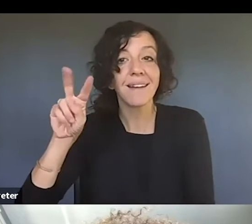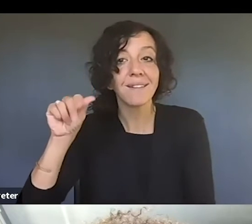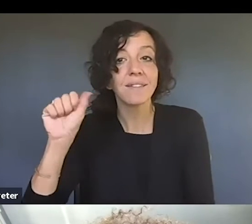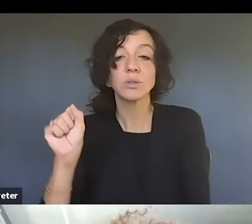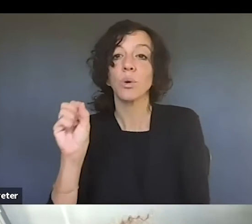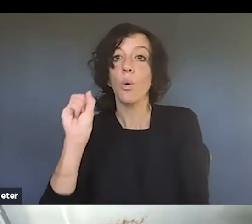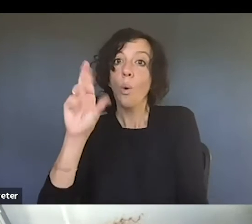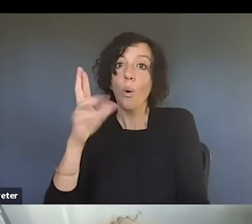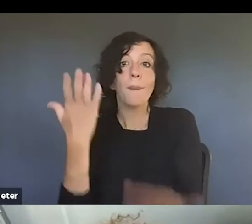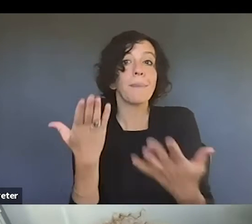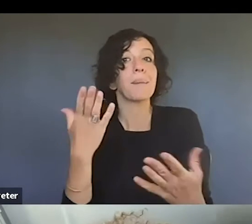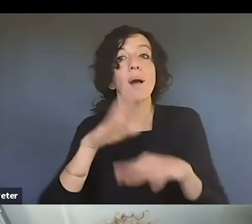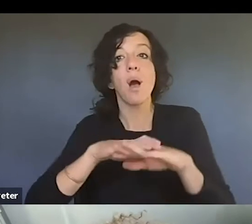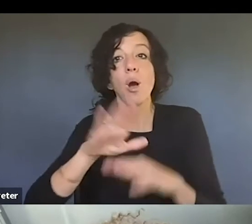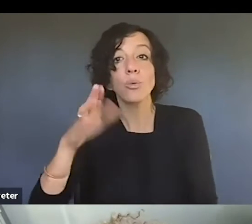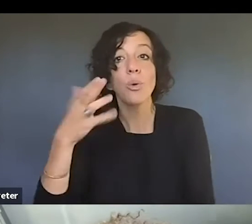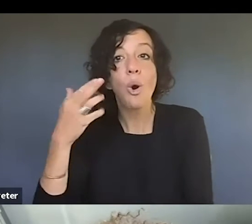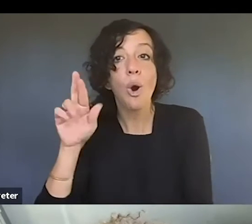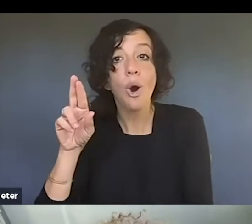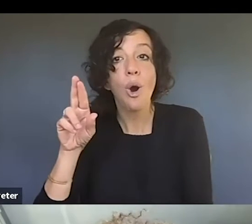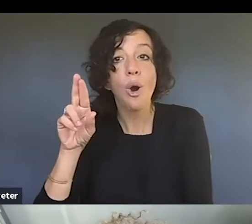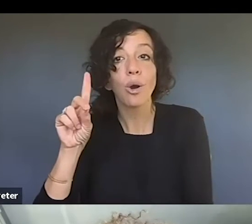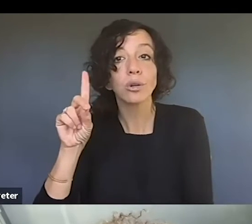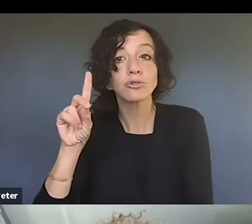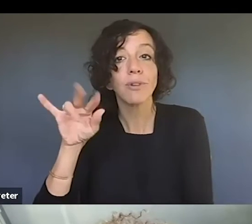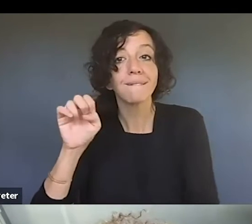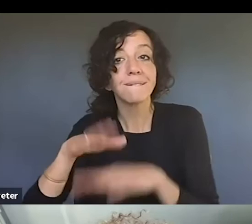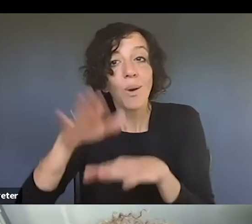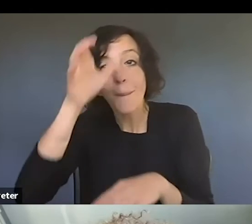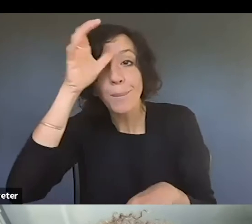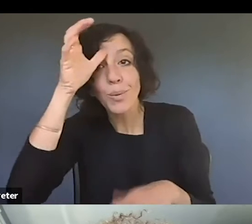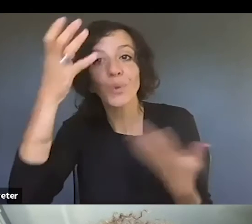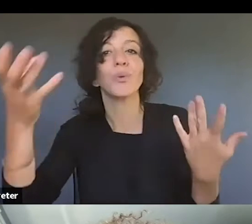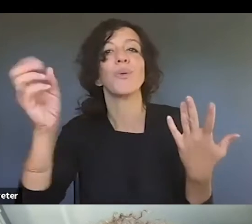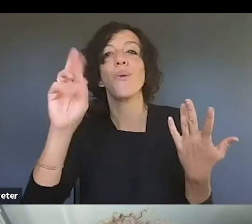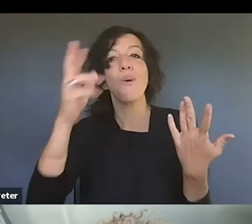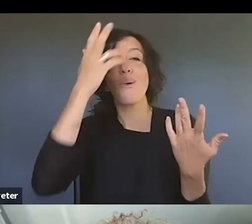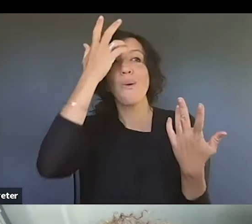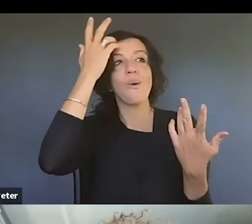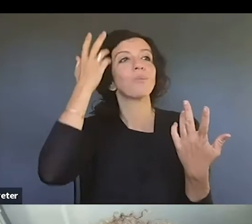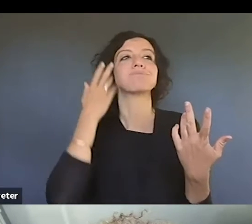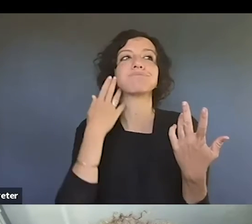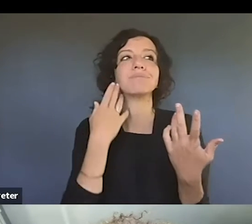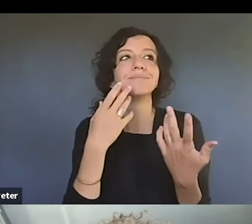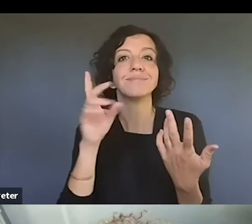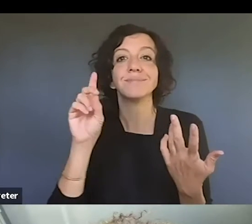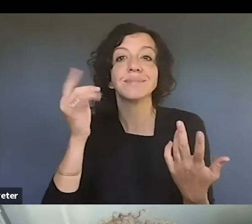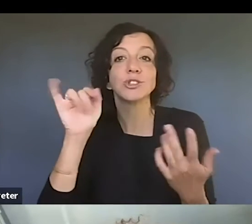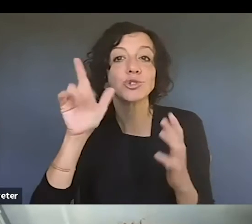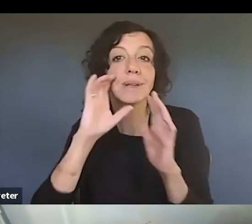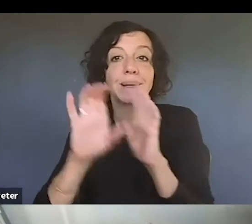in a digital medium like on your hard drive or, um, uh, you know, as a digital image somewhere.